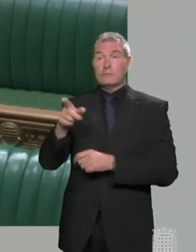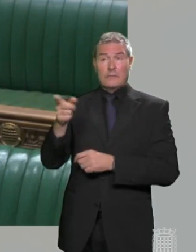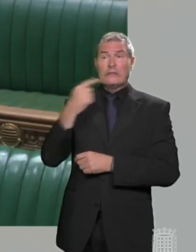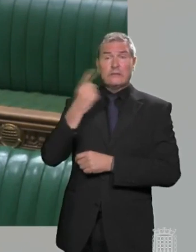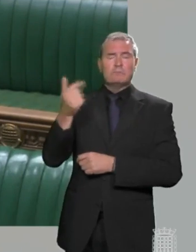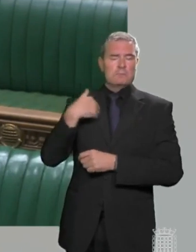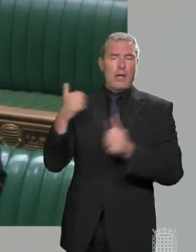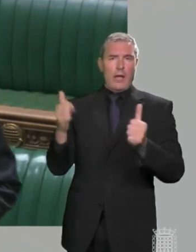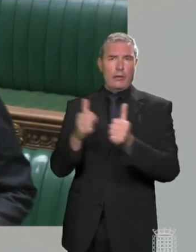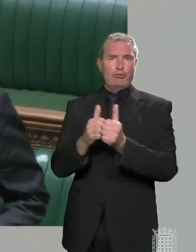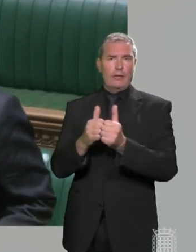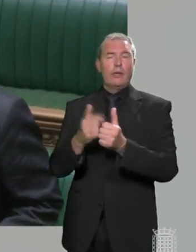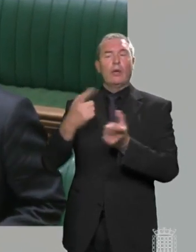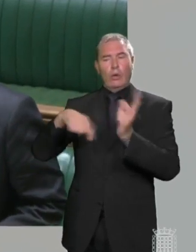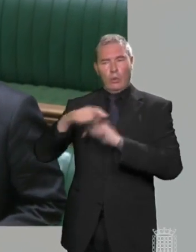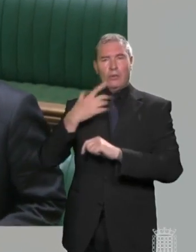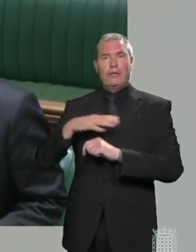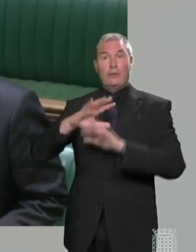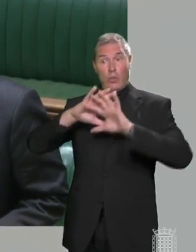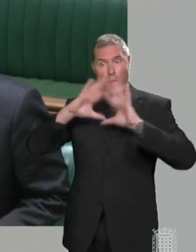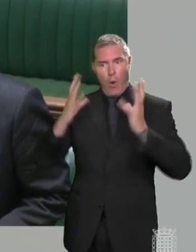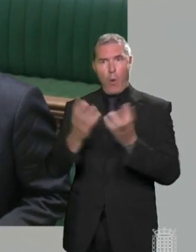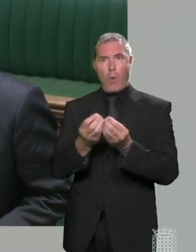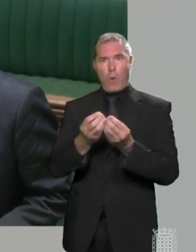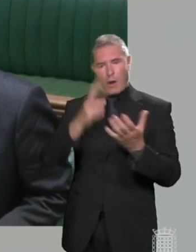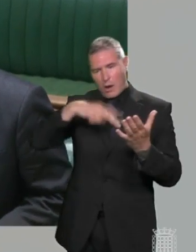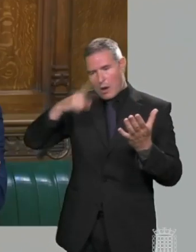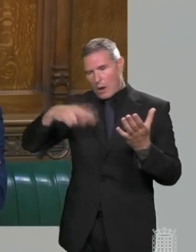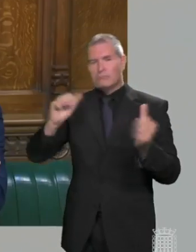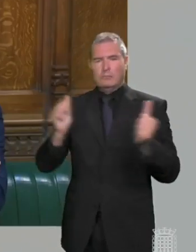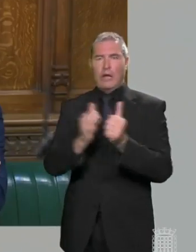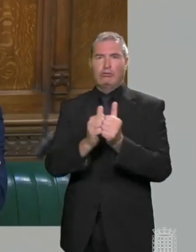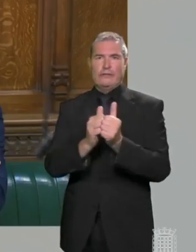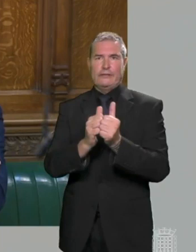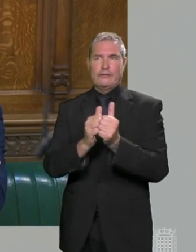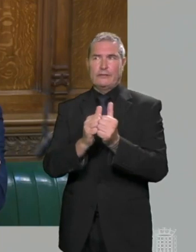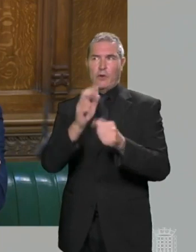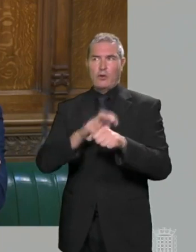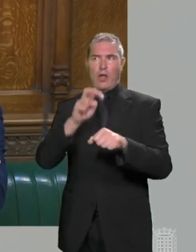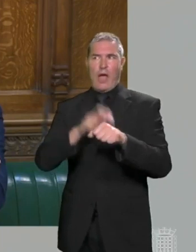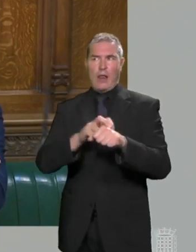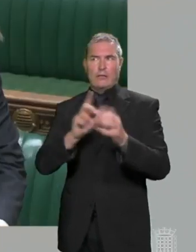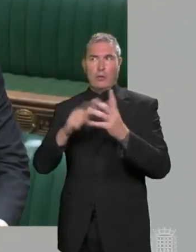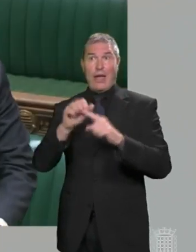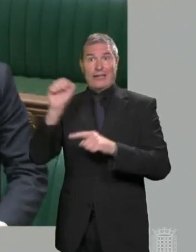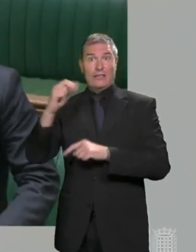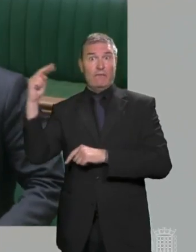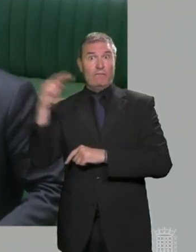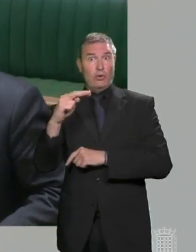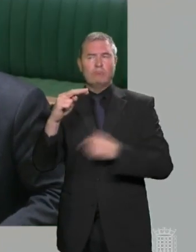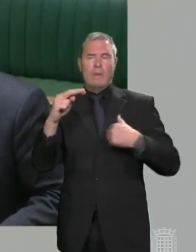it will be a good thing for the whole package to be agreed, I certainly support the approach that he